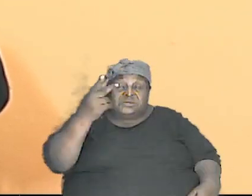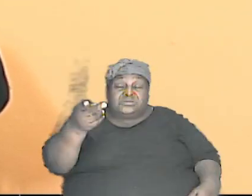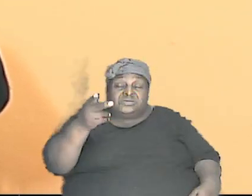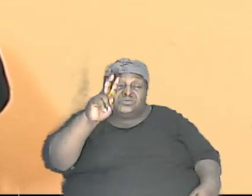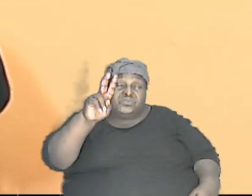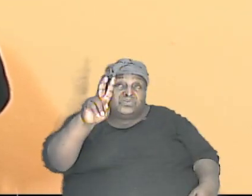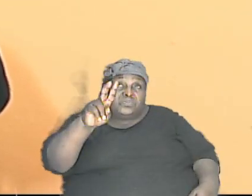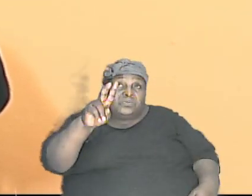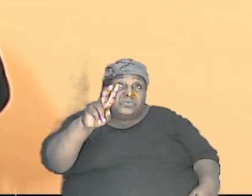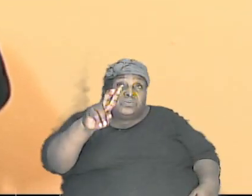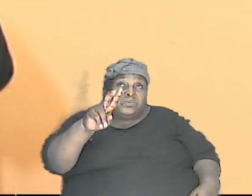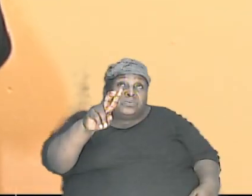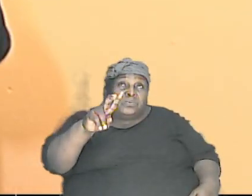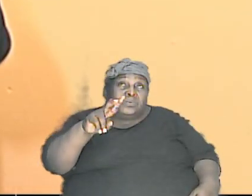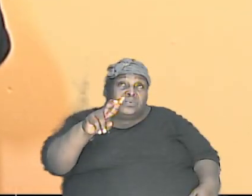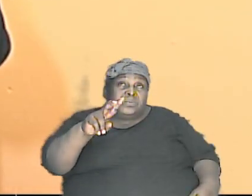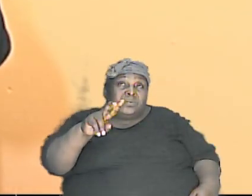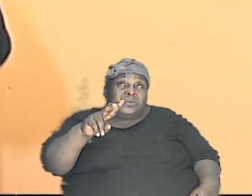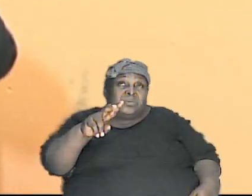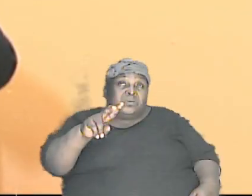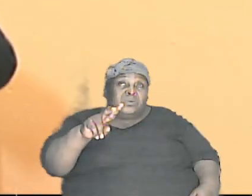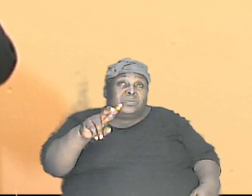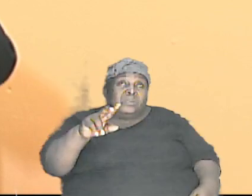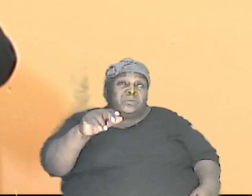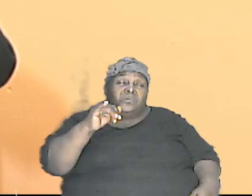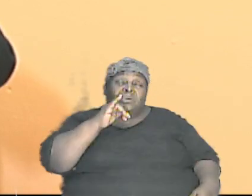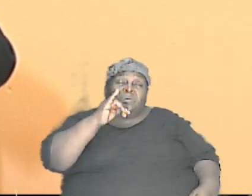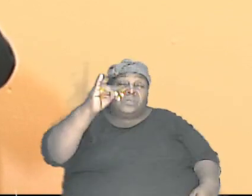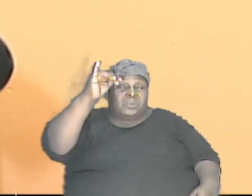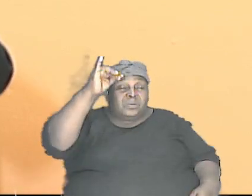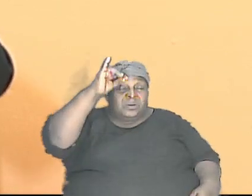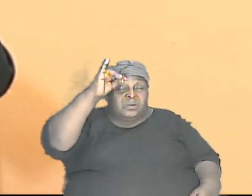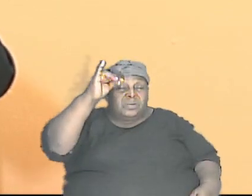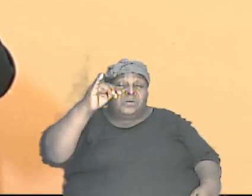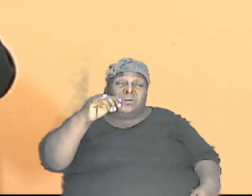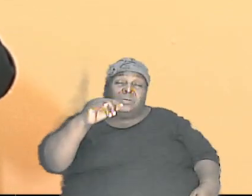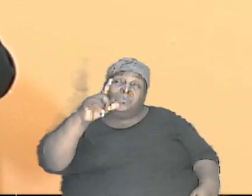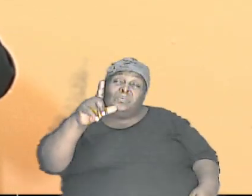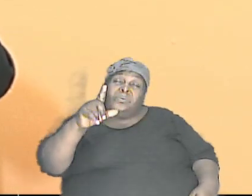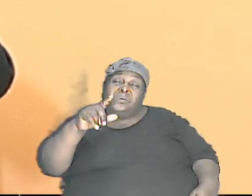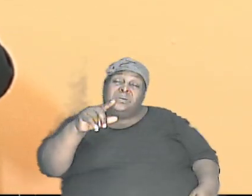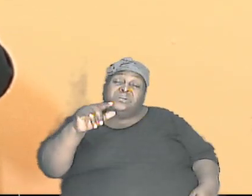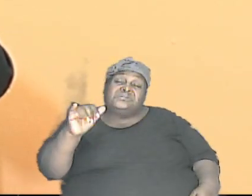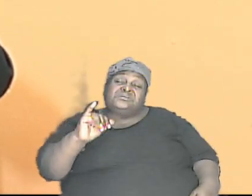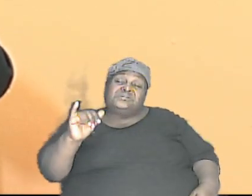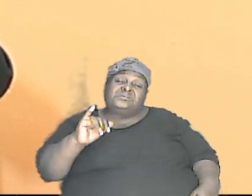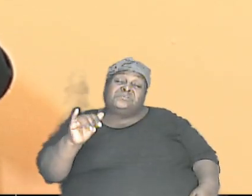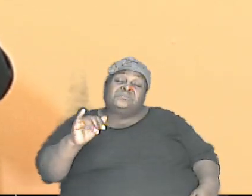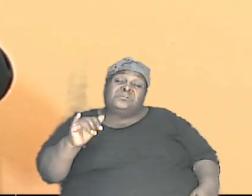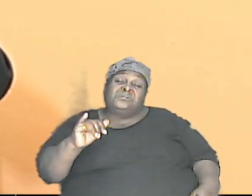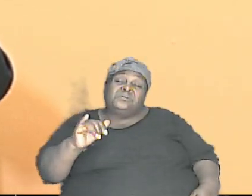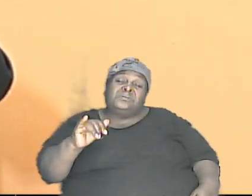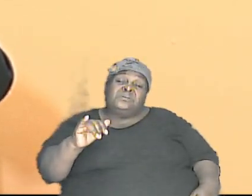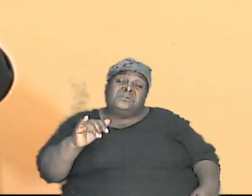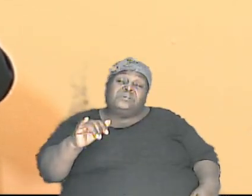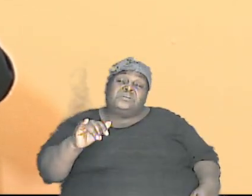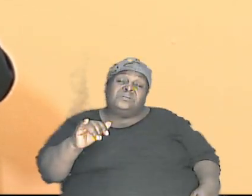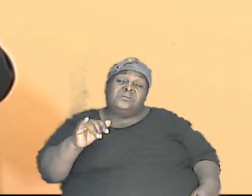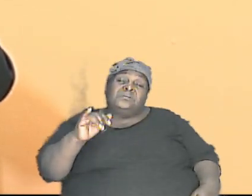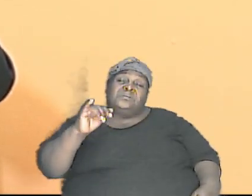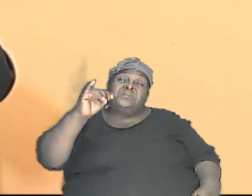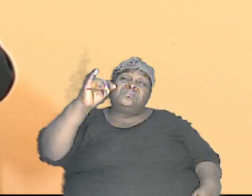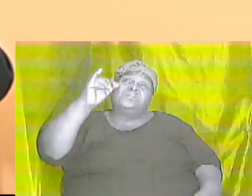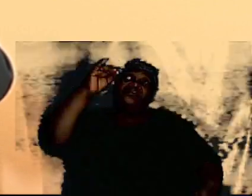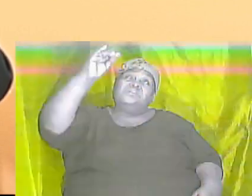short or one parent at average height and another one at the same average height five feet